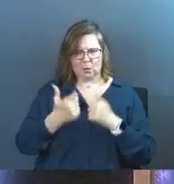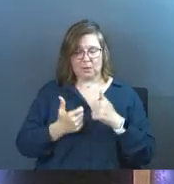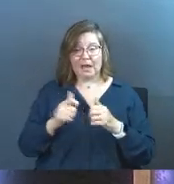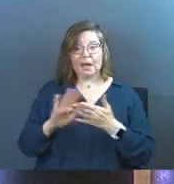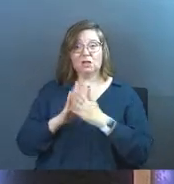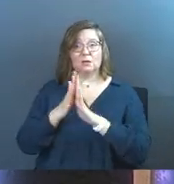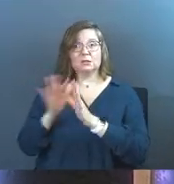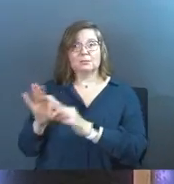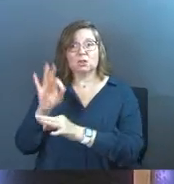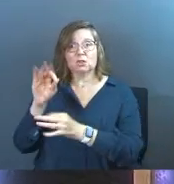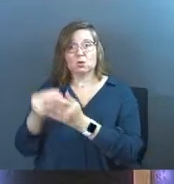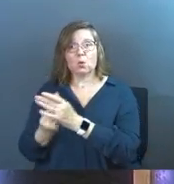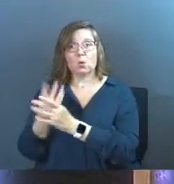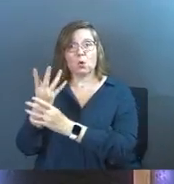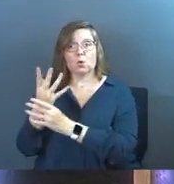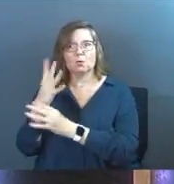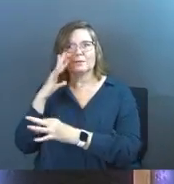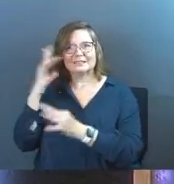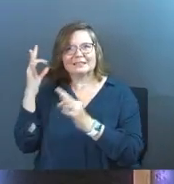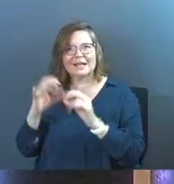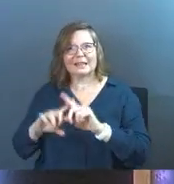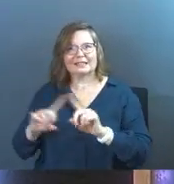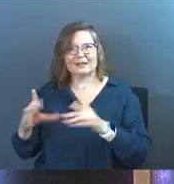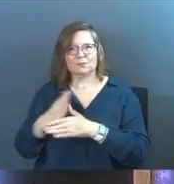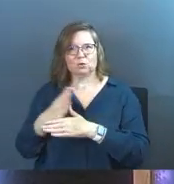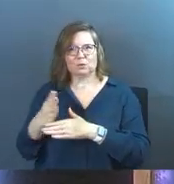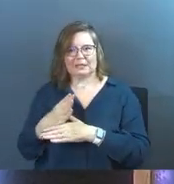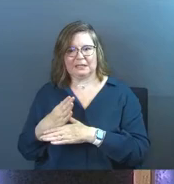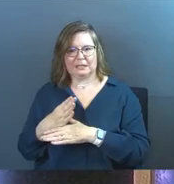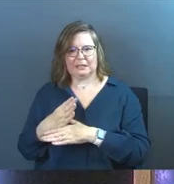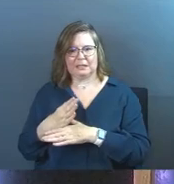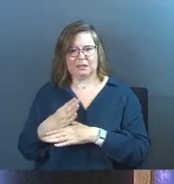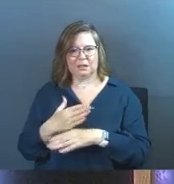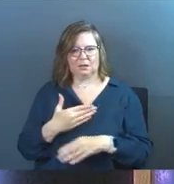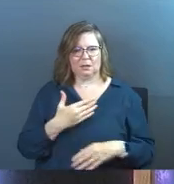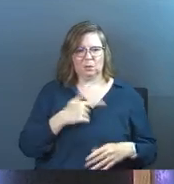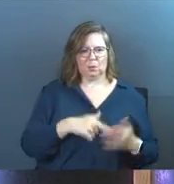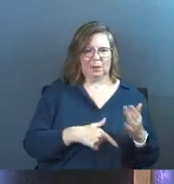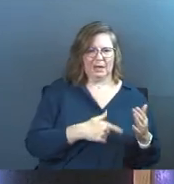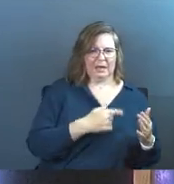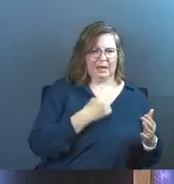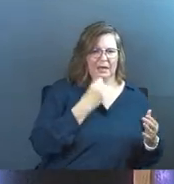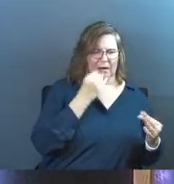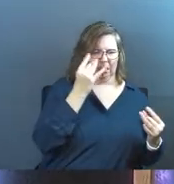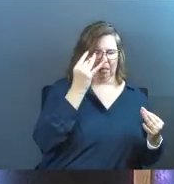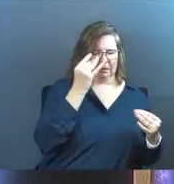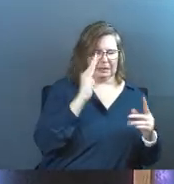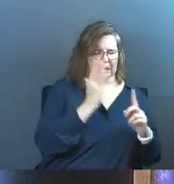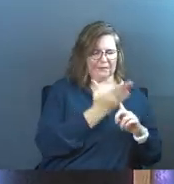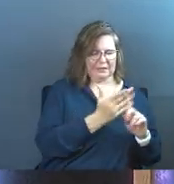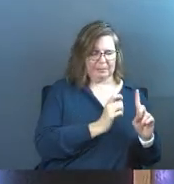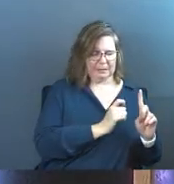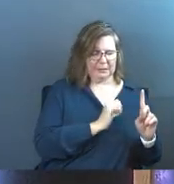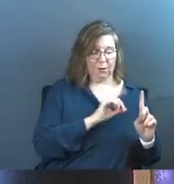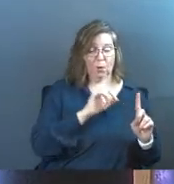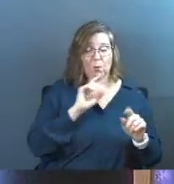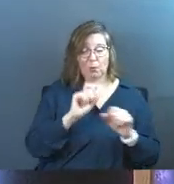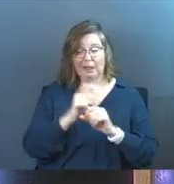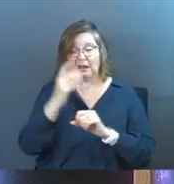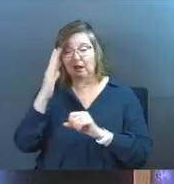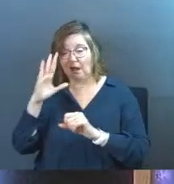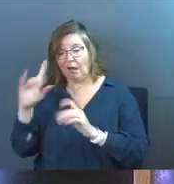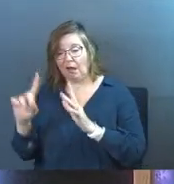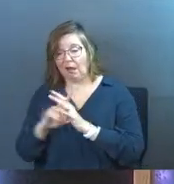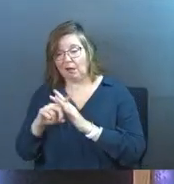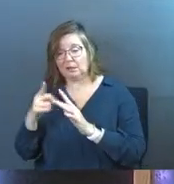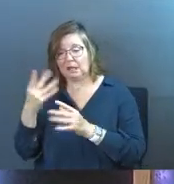you have to discern the difference between, was it the bad pizza for the night before? Did I tuck myself into this one? Or was this God